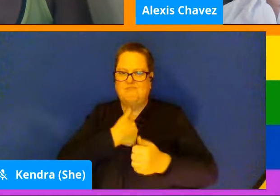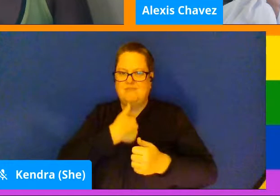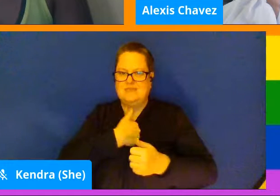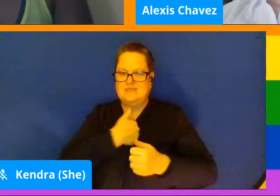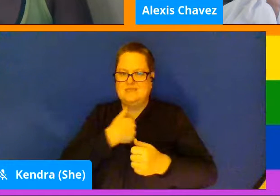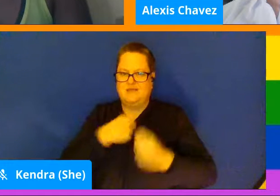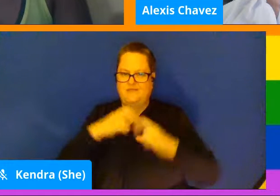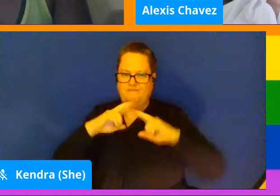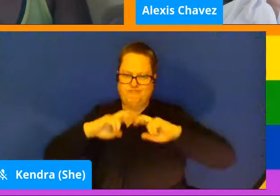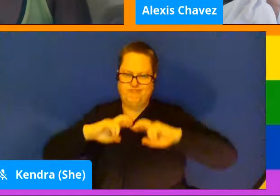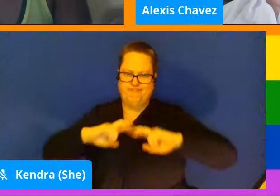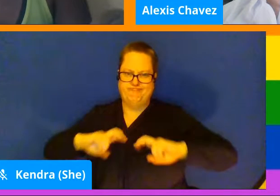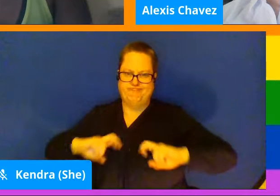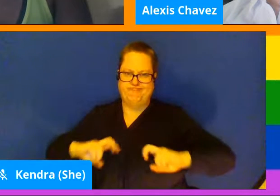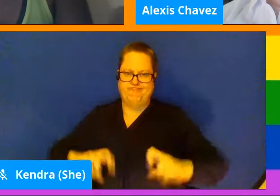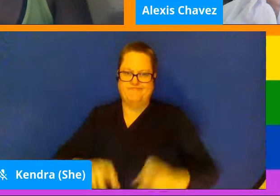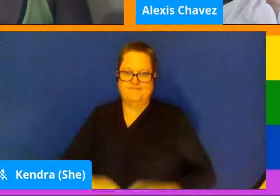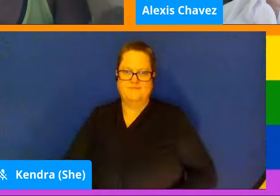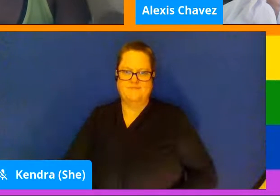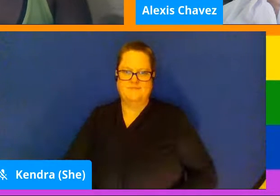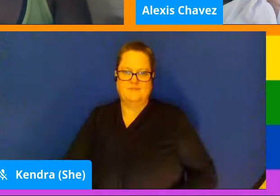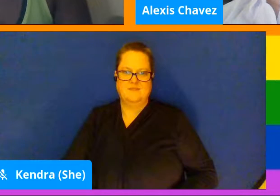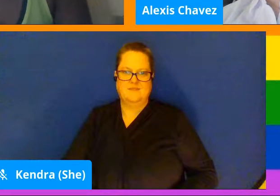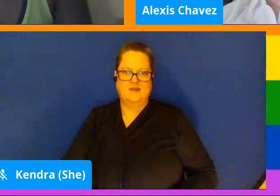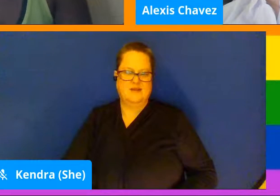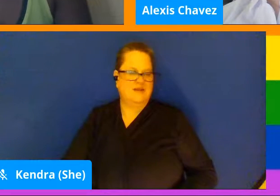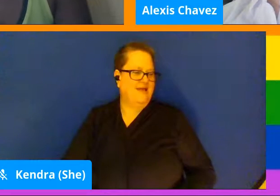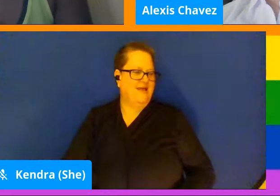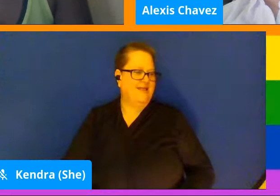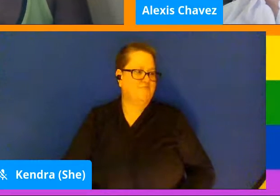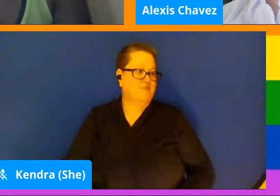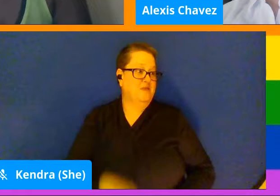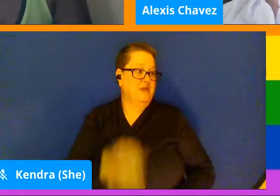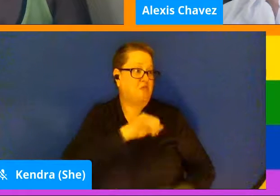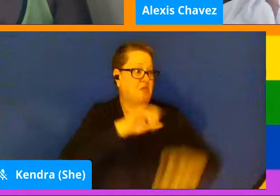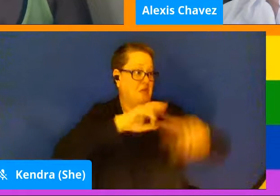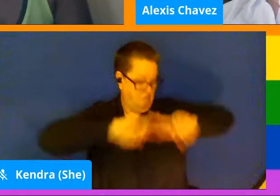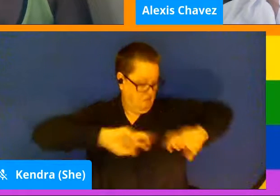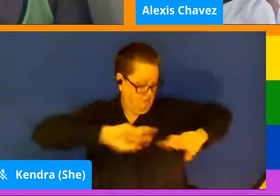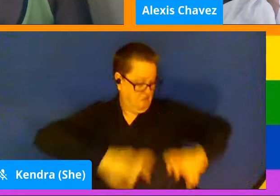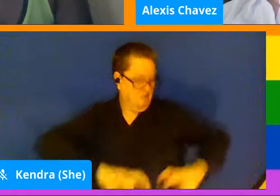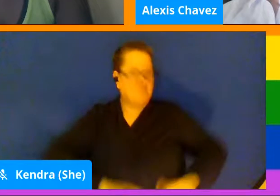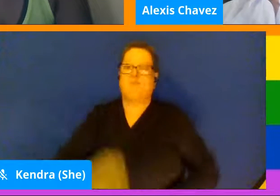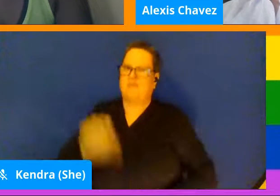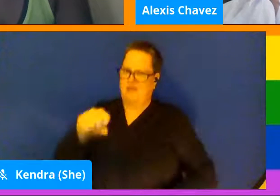like a little body scan, basically. Yeah.